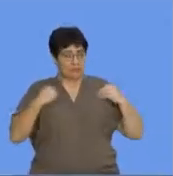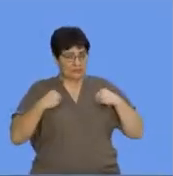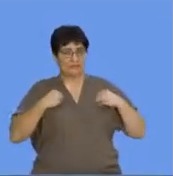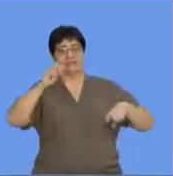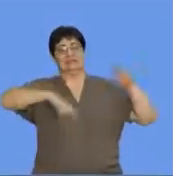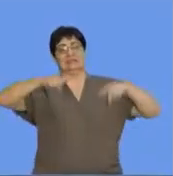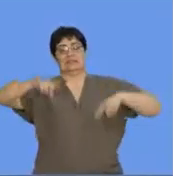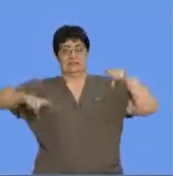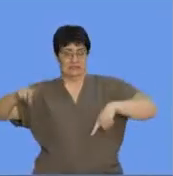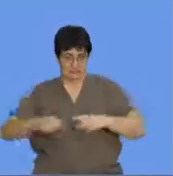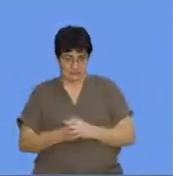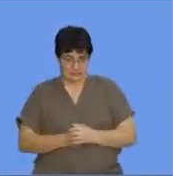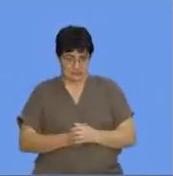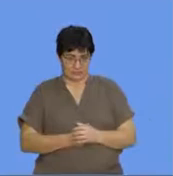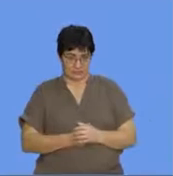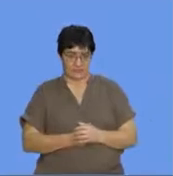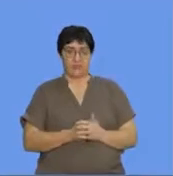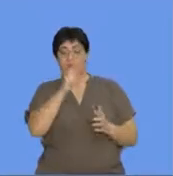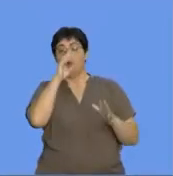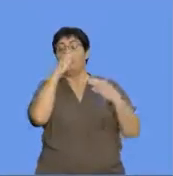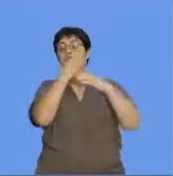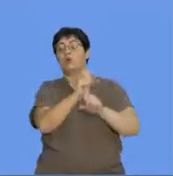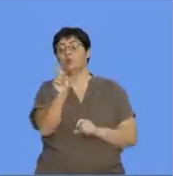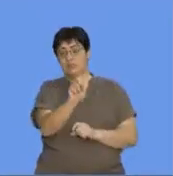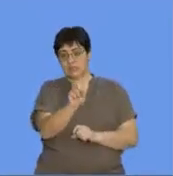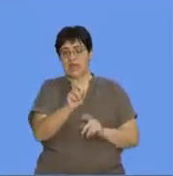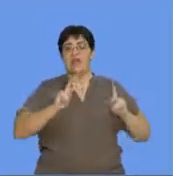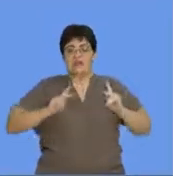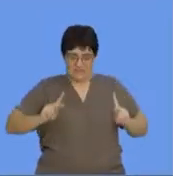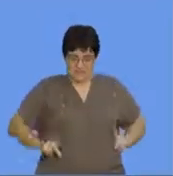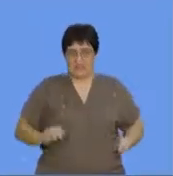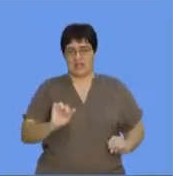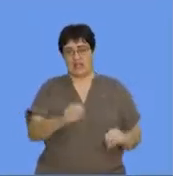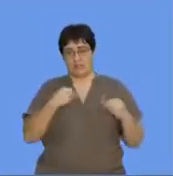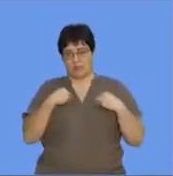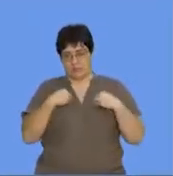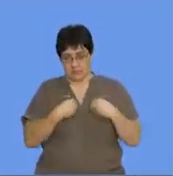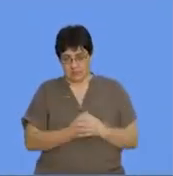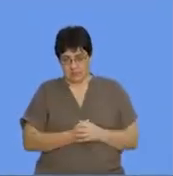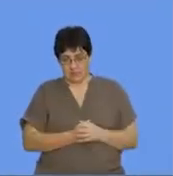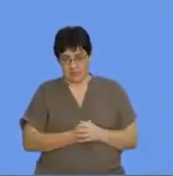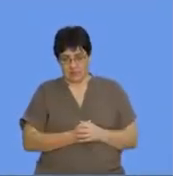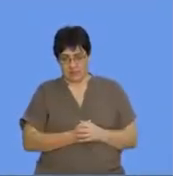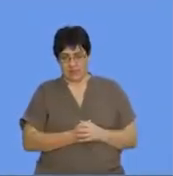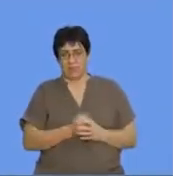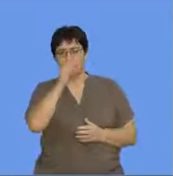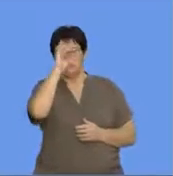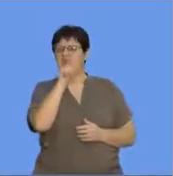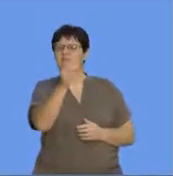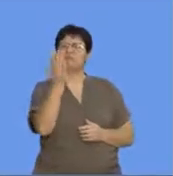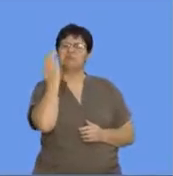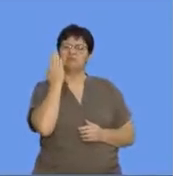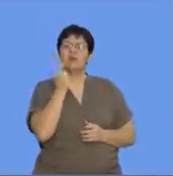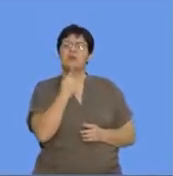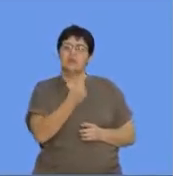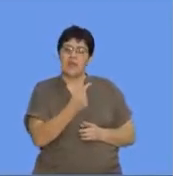listed, the six of them. And our focus is on the physical properties. OK. And remember very well, when we talk about